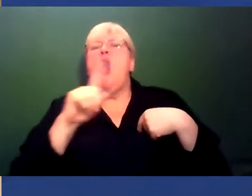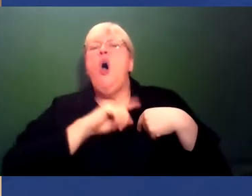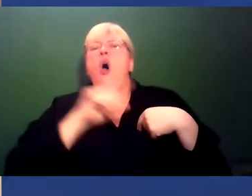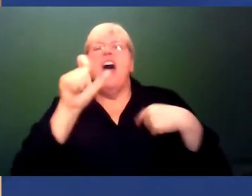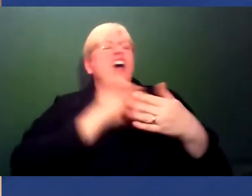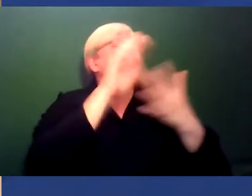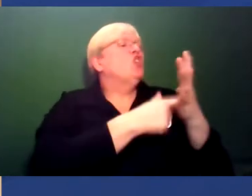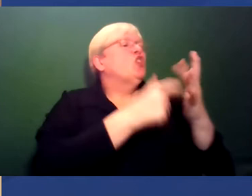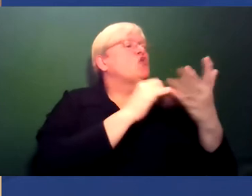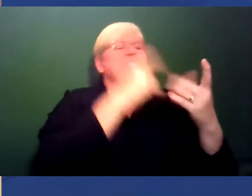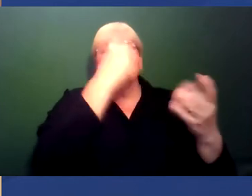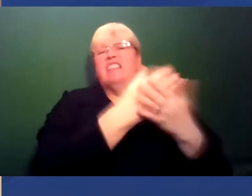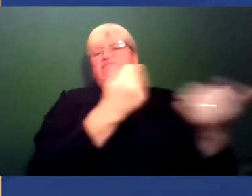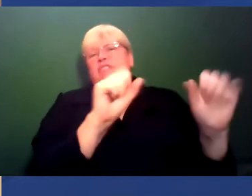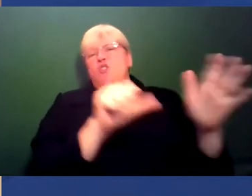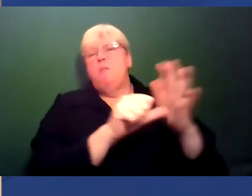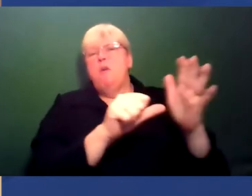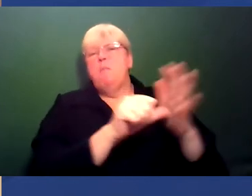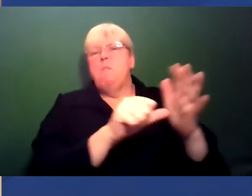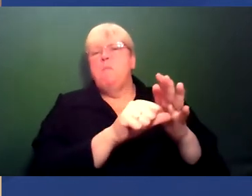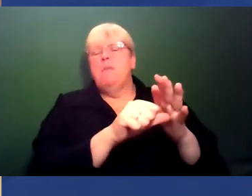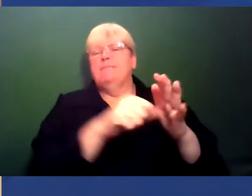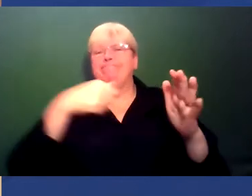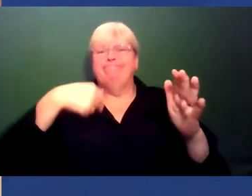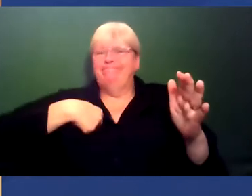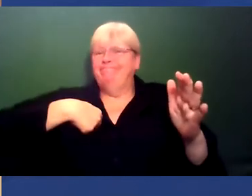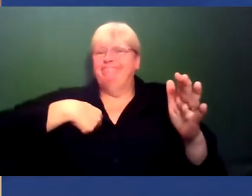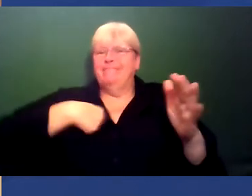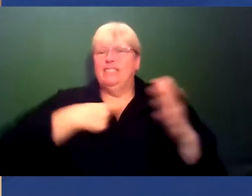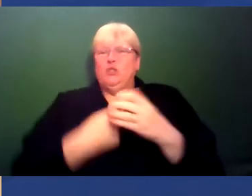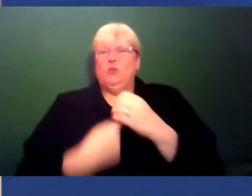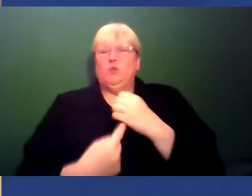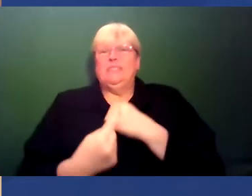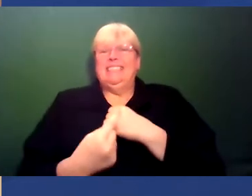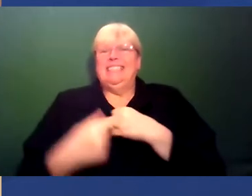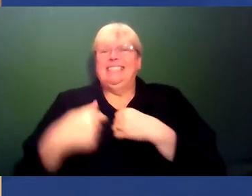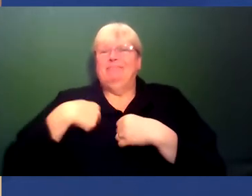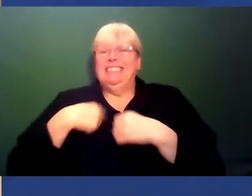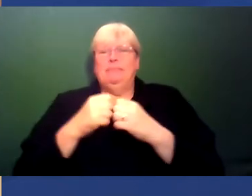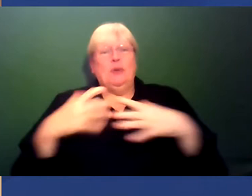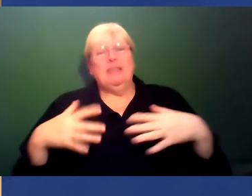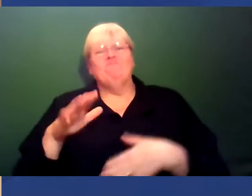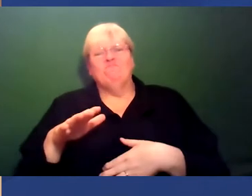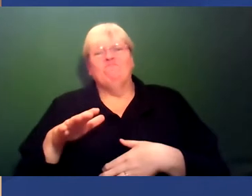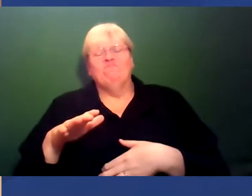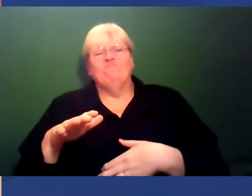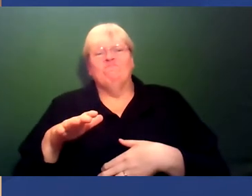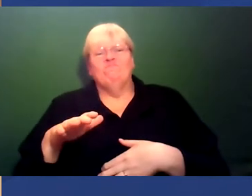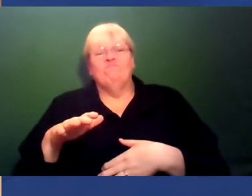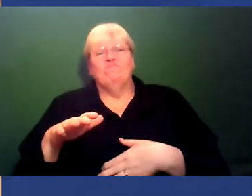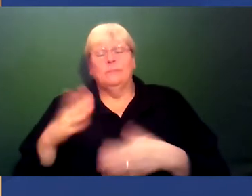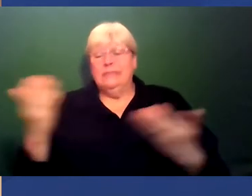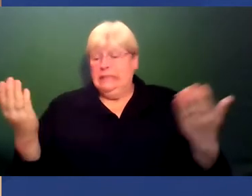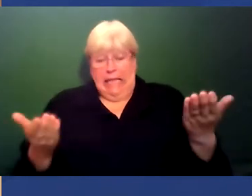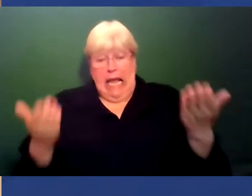this. These activities and these behaviours are completely inappropriate. So, yes, I've got to where I am